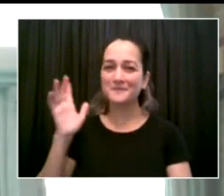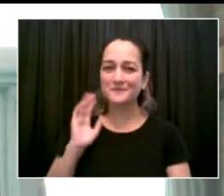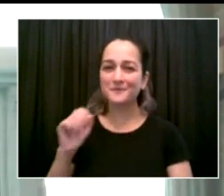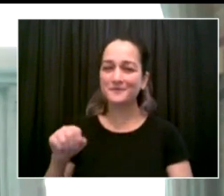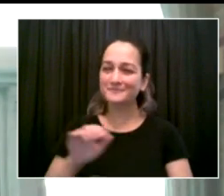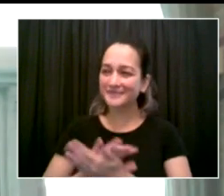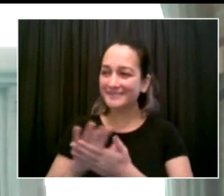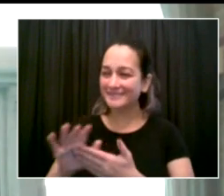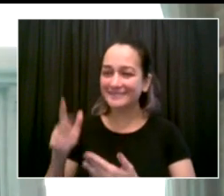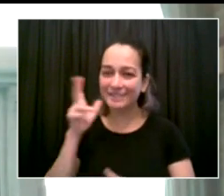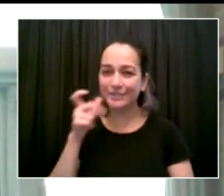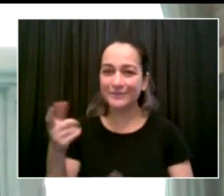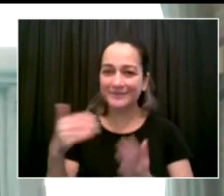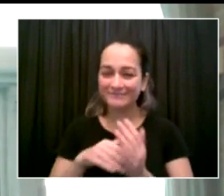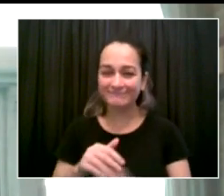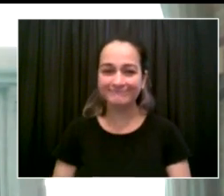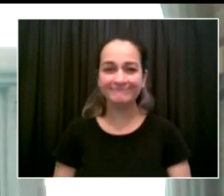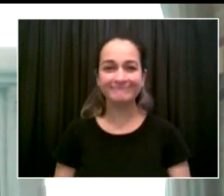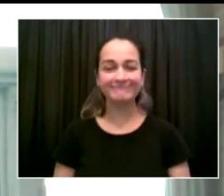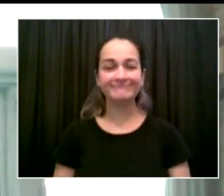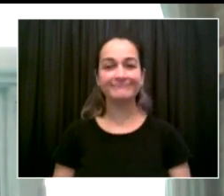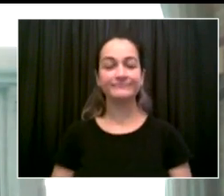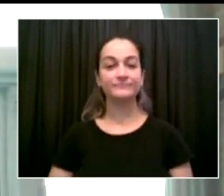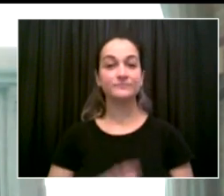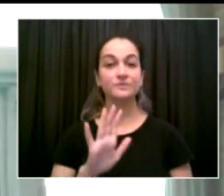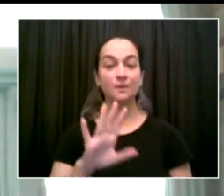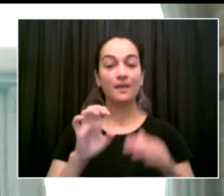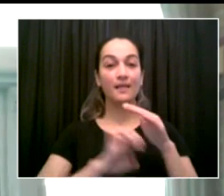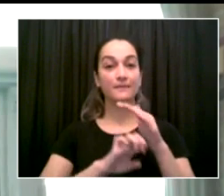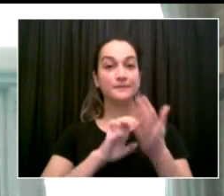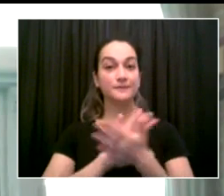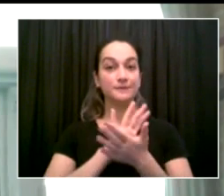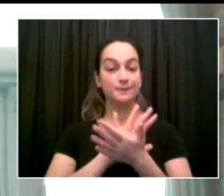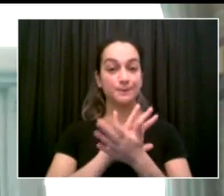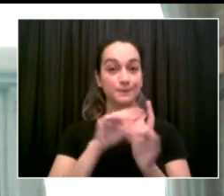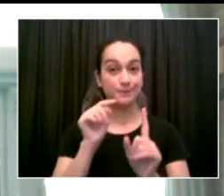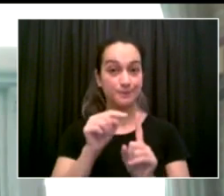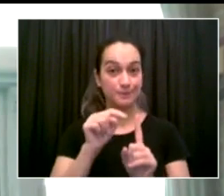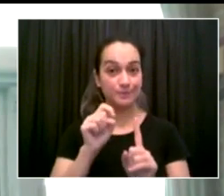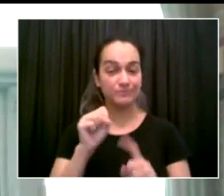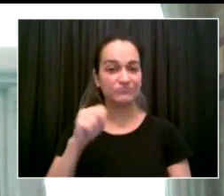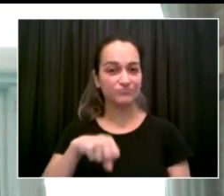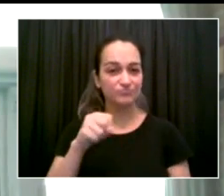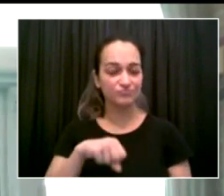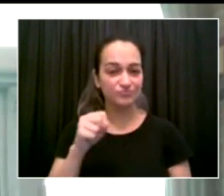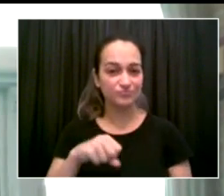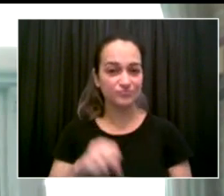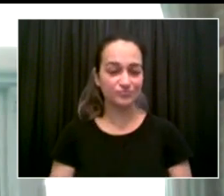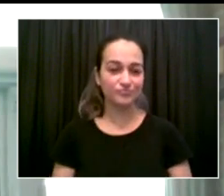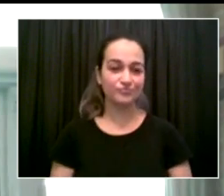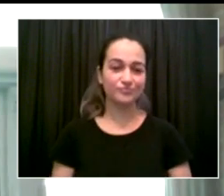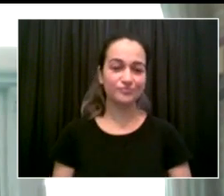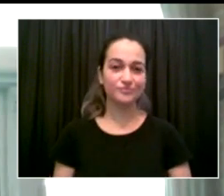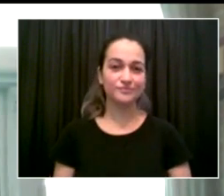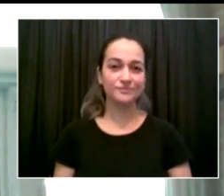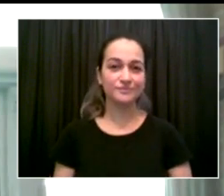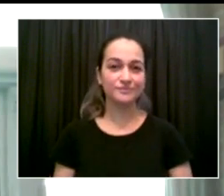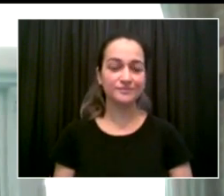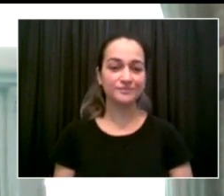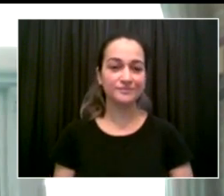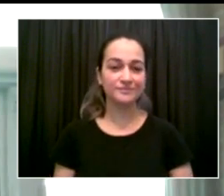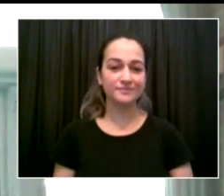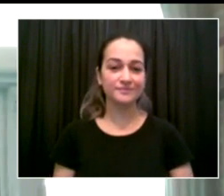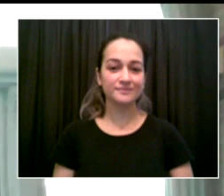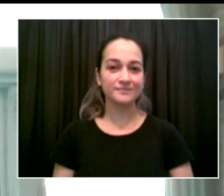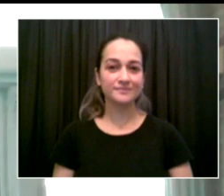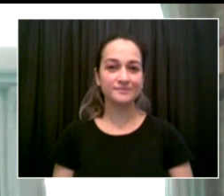elementary school is easy in the event of a quarantine. The classroom teacher would quarantine in the class, and they will